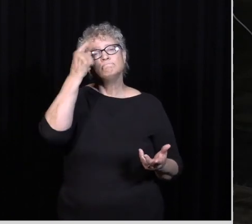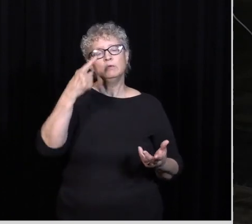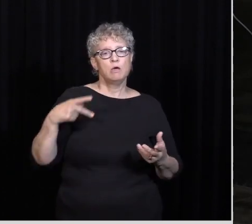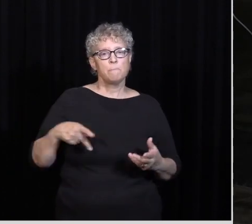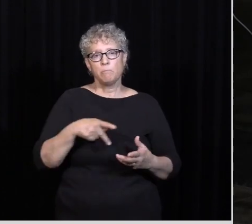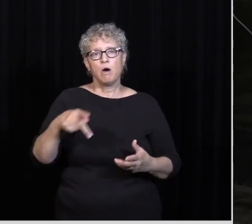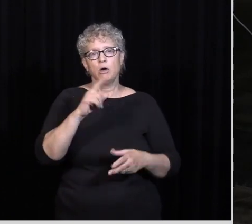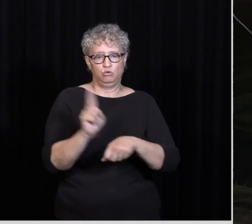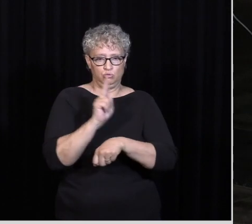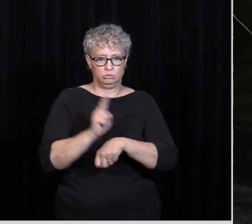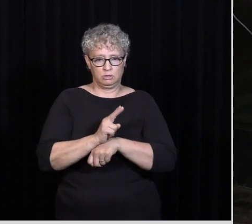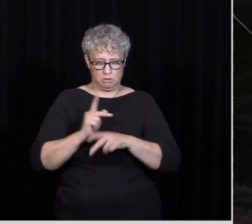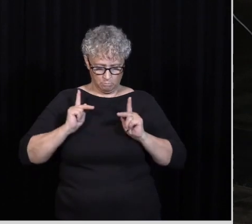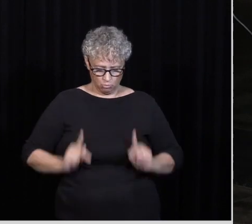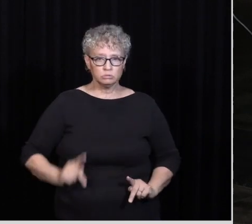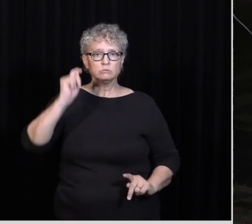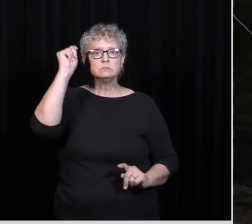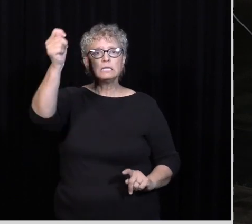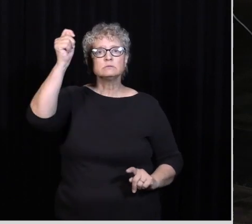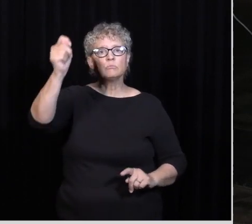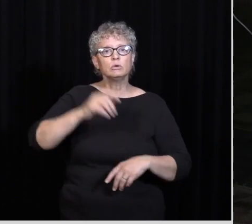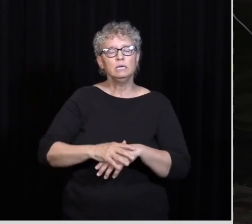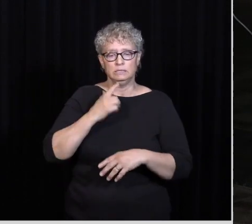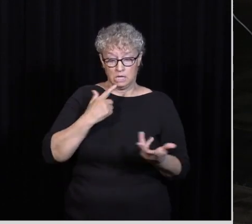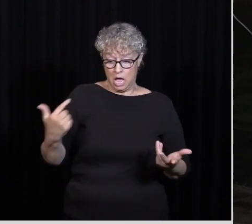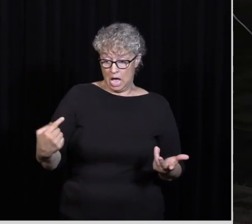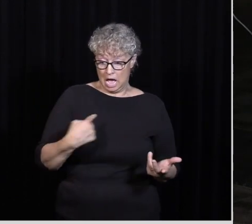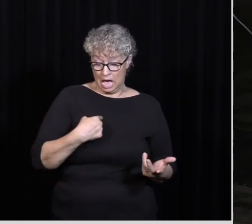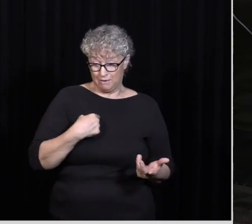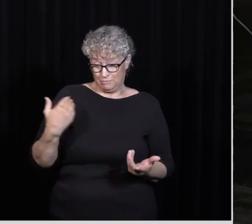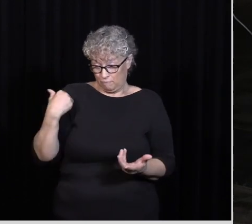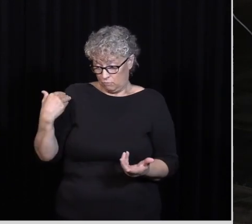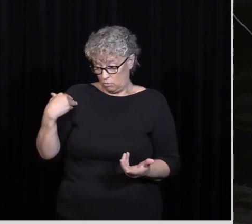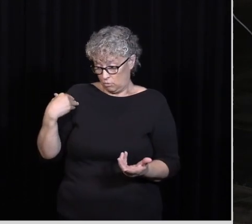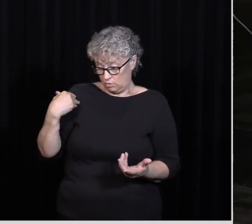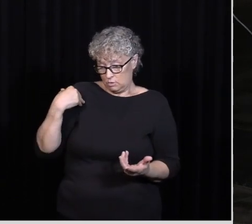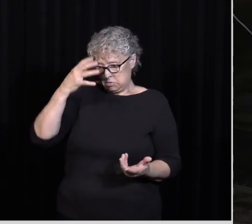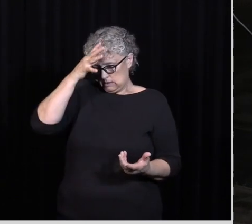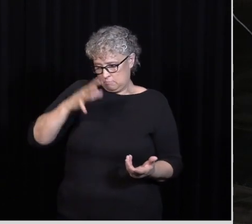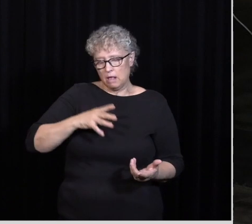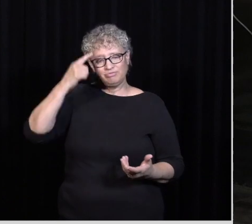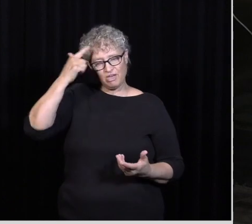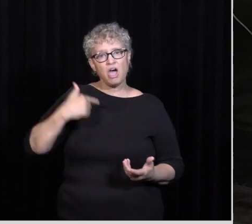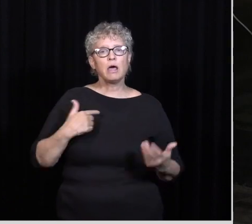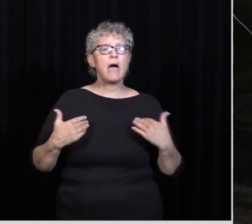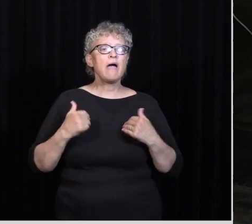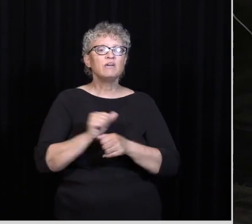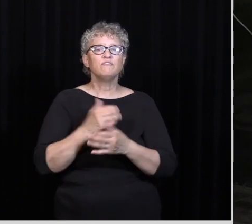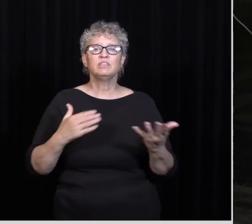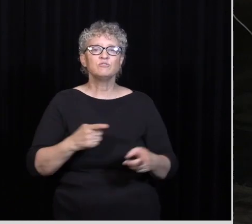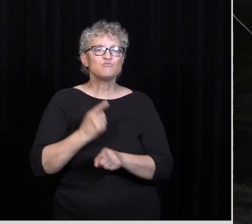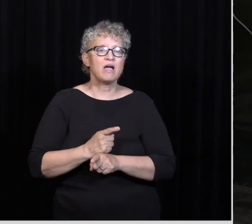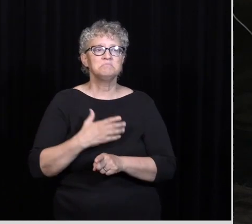is He's using his personal testimony He's saying I was the guy That thought he had everything right In